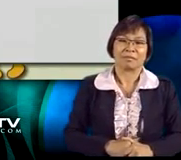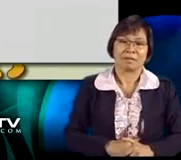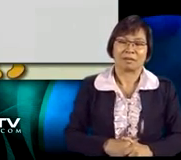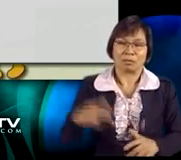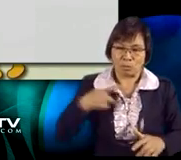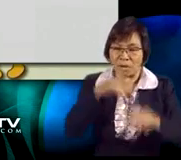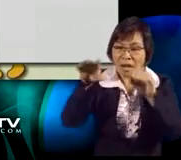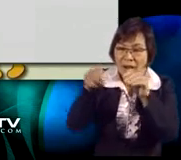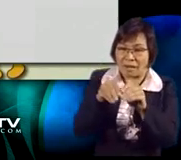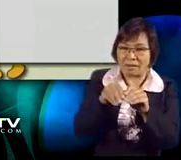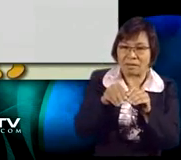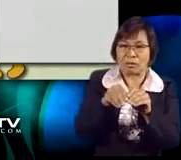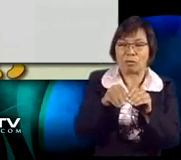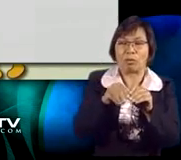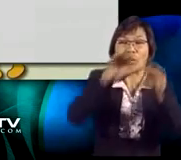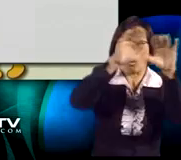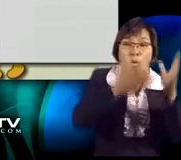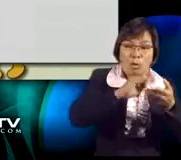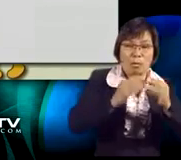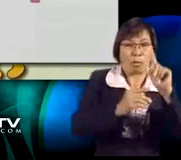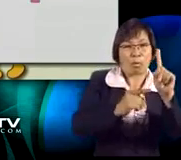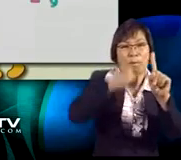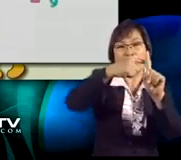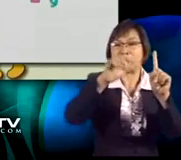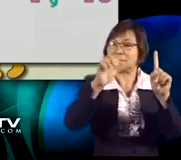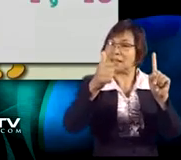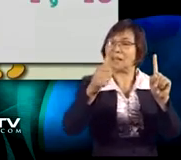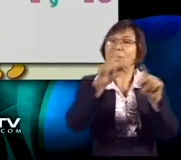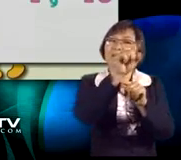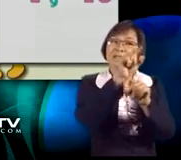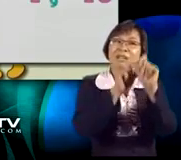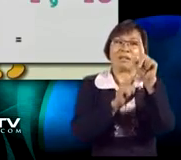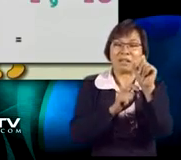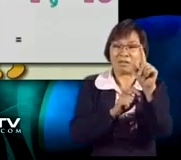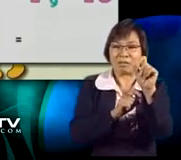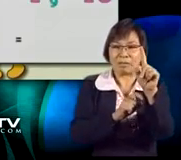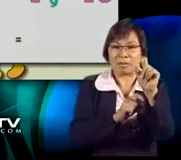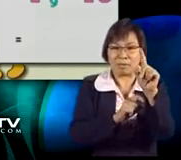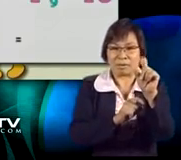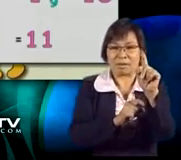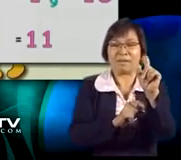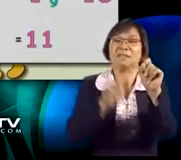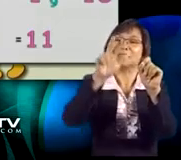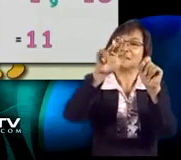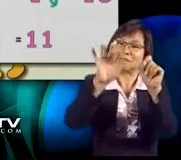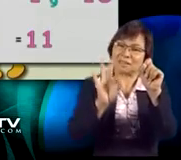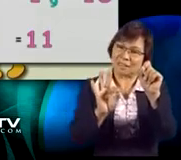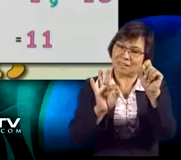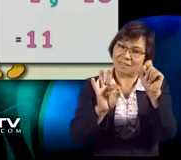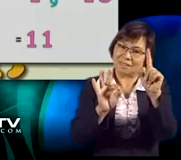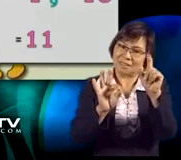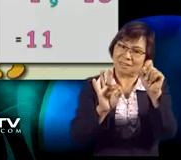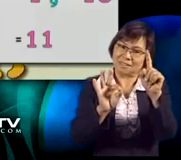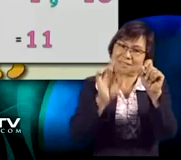and 3 9ths. We add the whole numbers. 1 plus 10 equals 11,